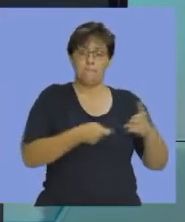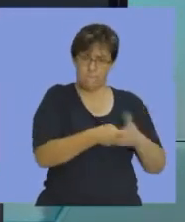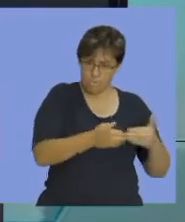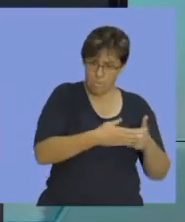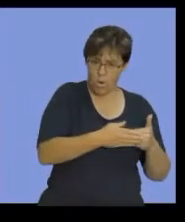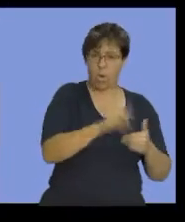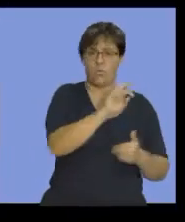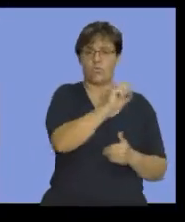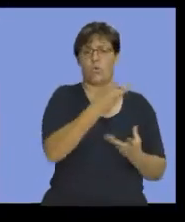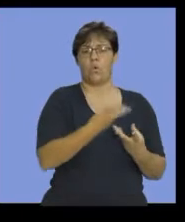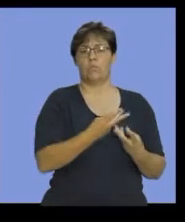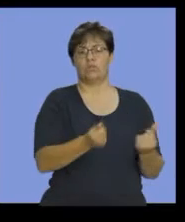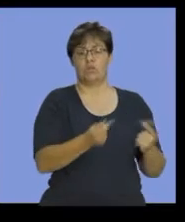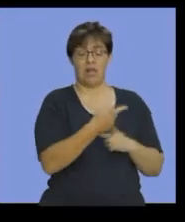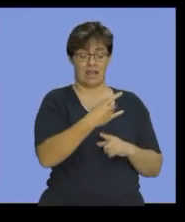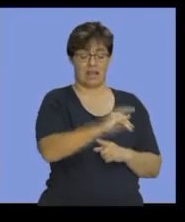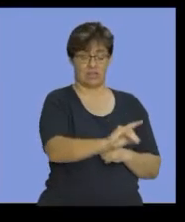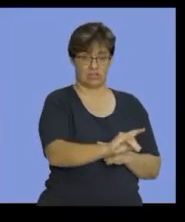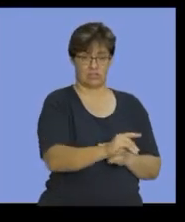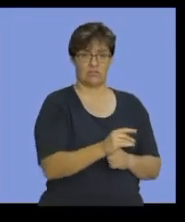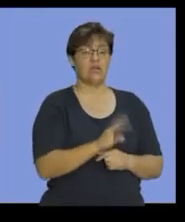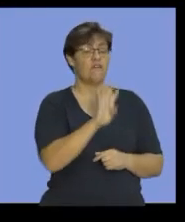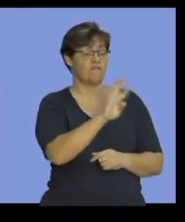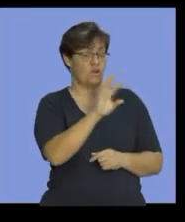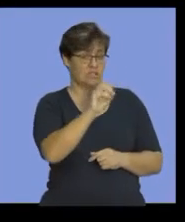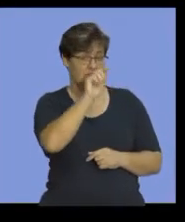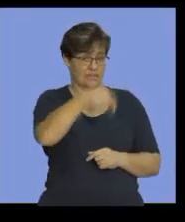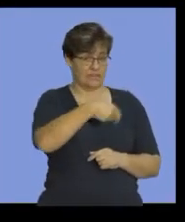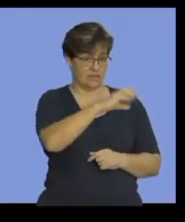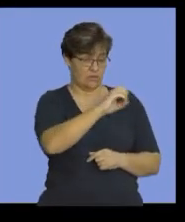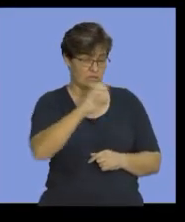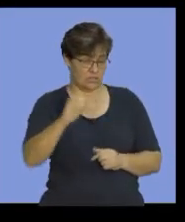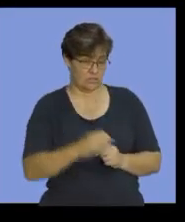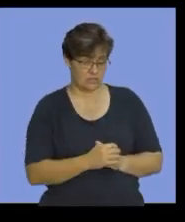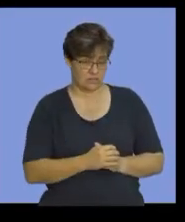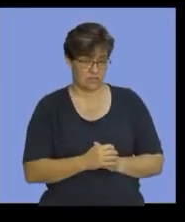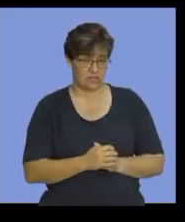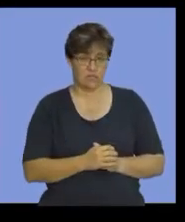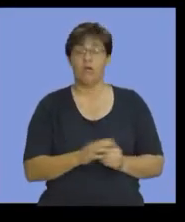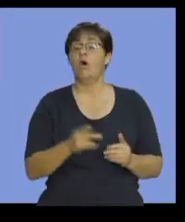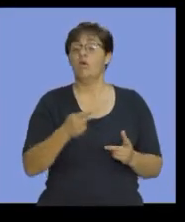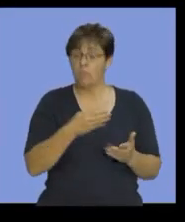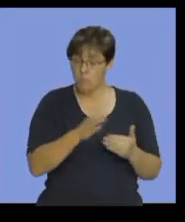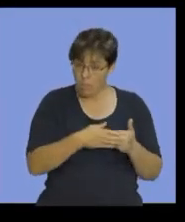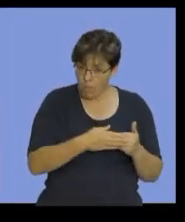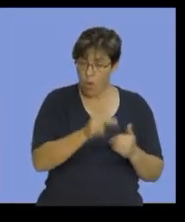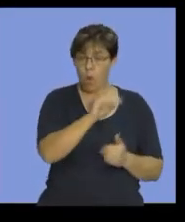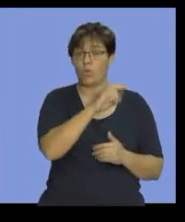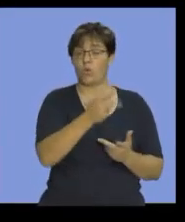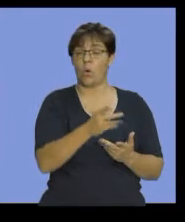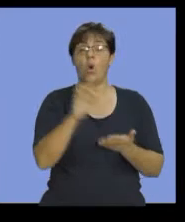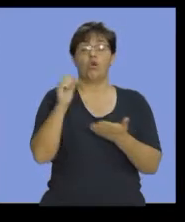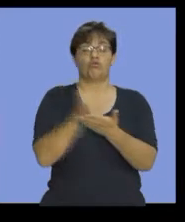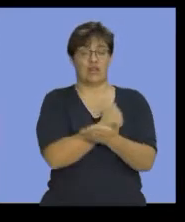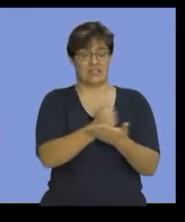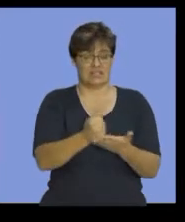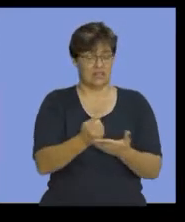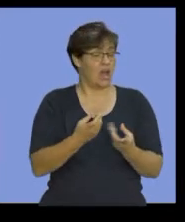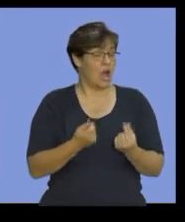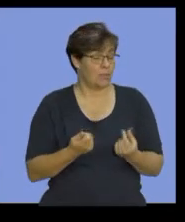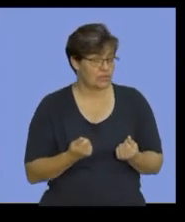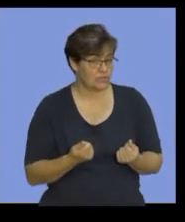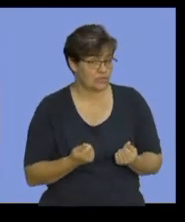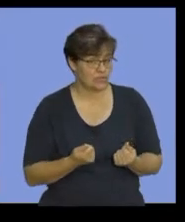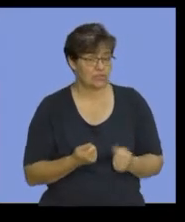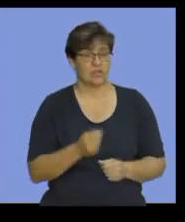for cash. How much? 40,000. We purchased raw materials on credit for how much?